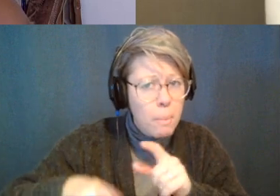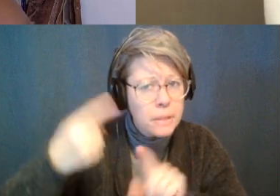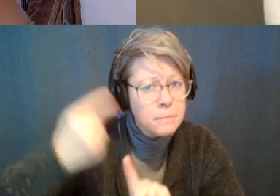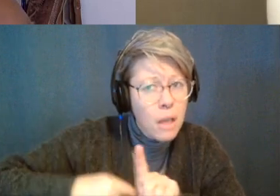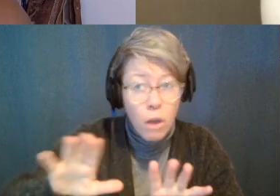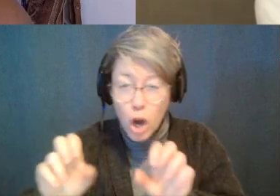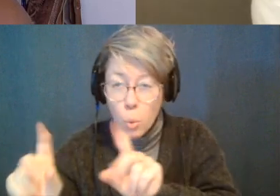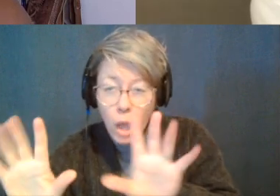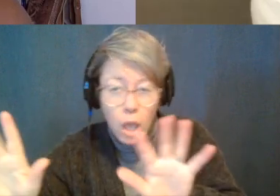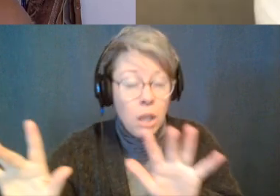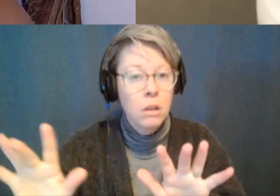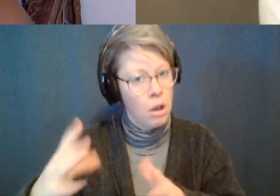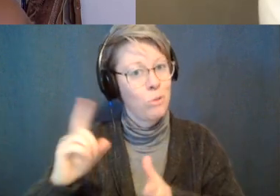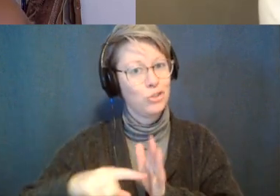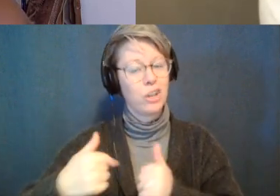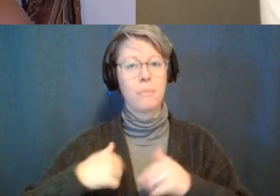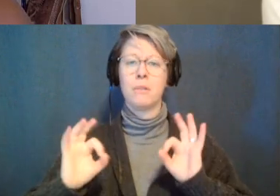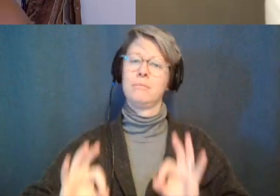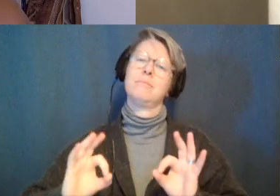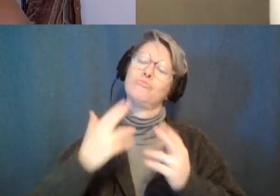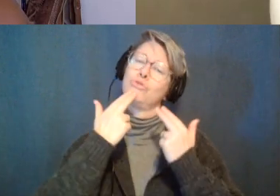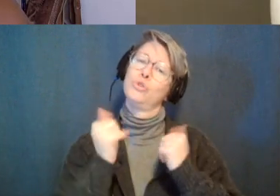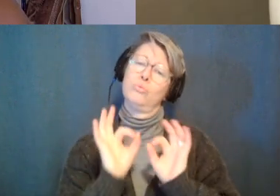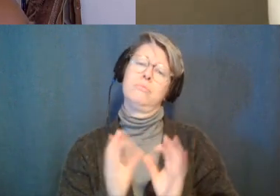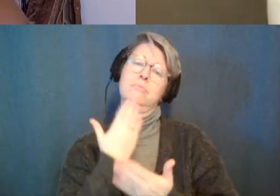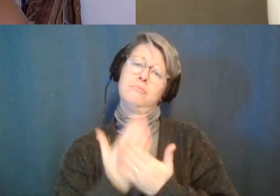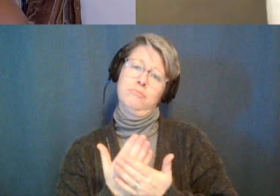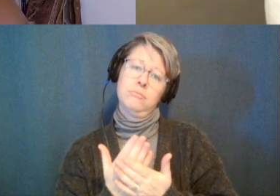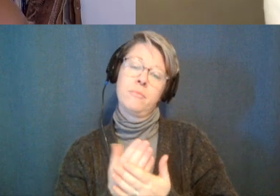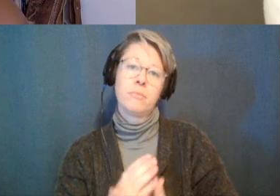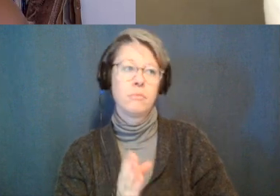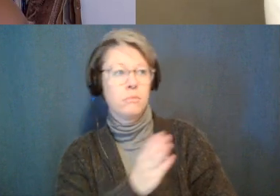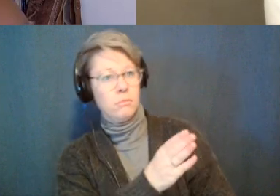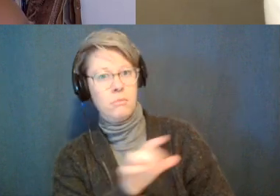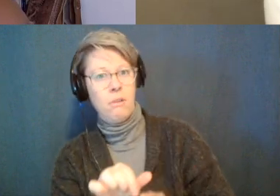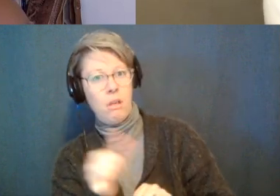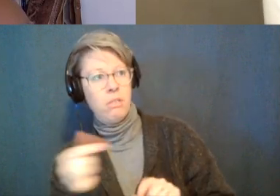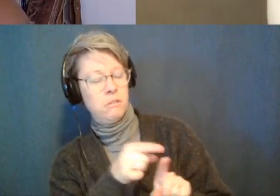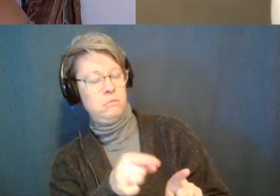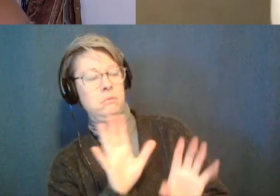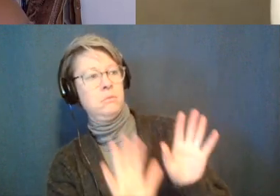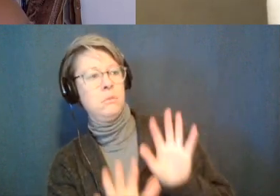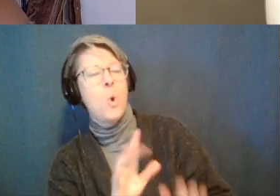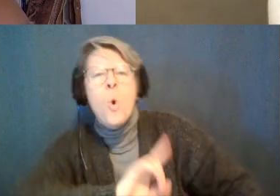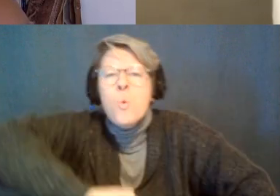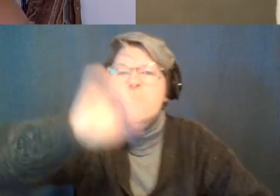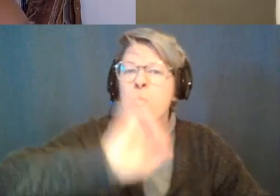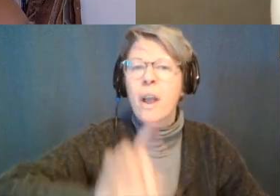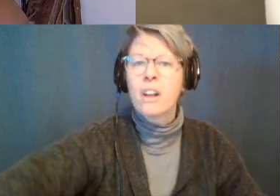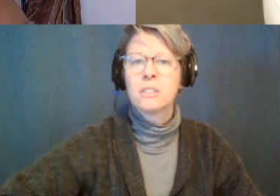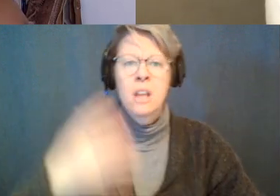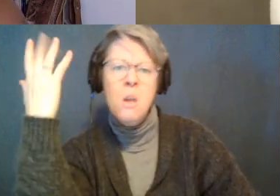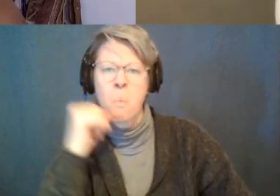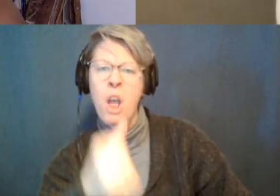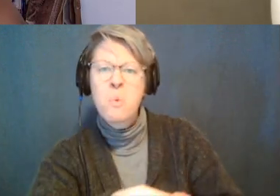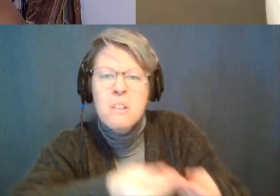like okay these people are actually just checking on me which is super fucking cute um but then you get people that are like where is it why isn't it here